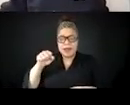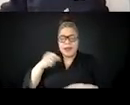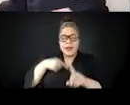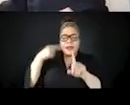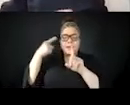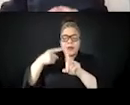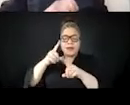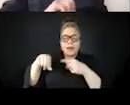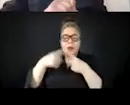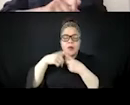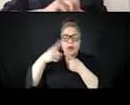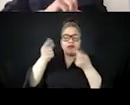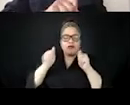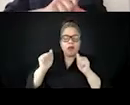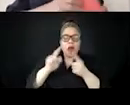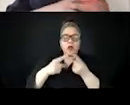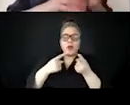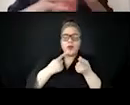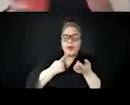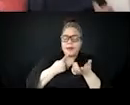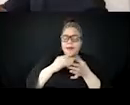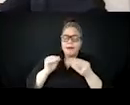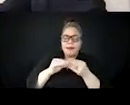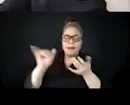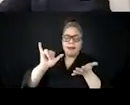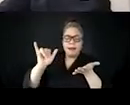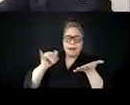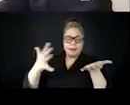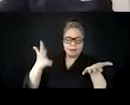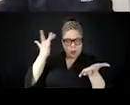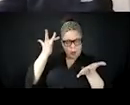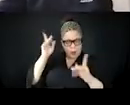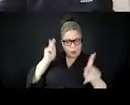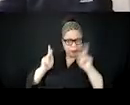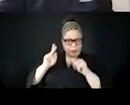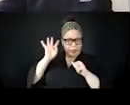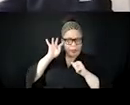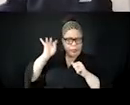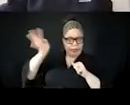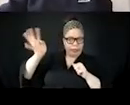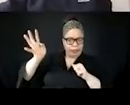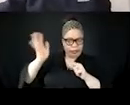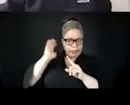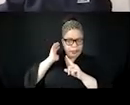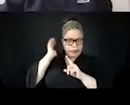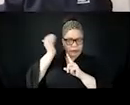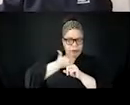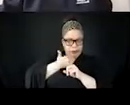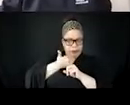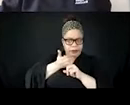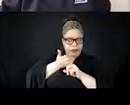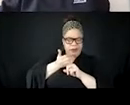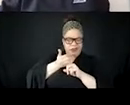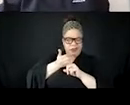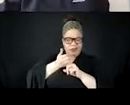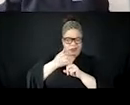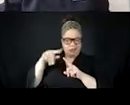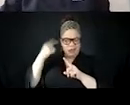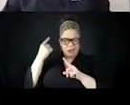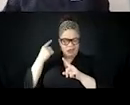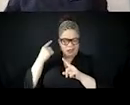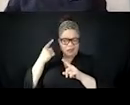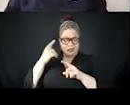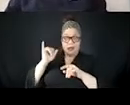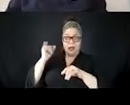idea is that they will create trust and people will just absorb that misinformation, the disinformation without really questioning, assuming like this